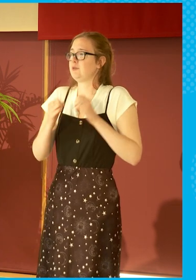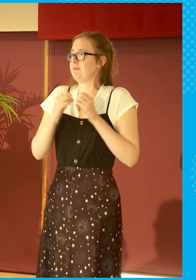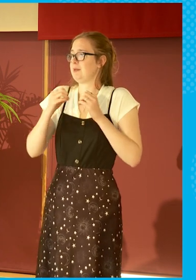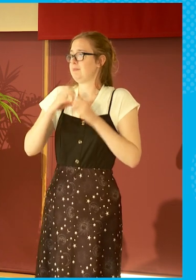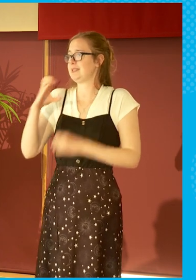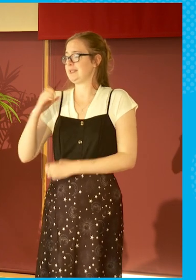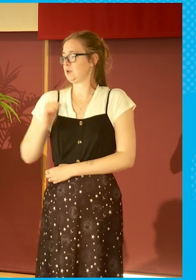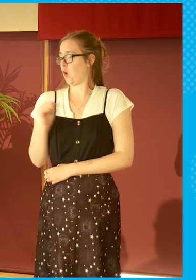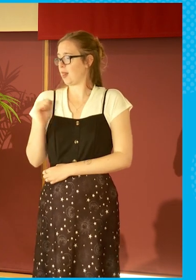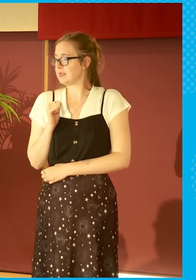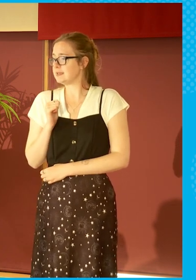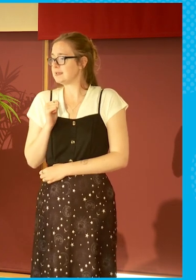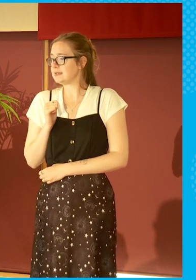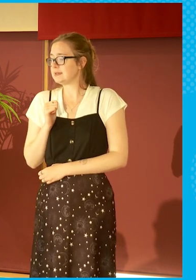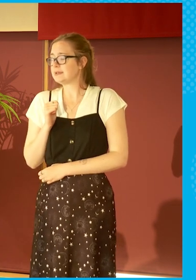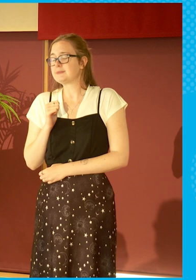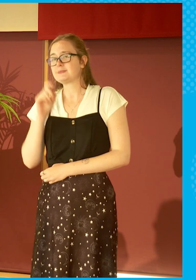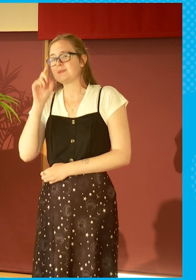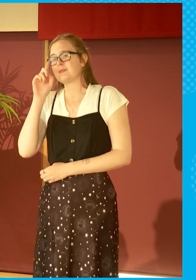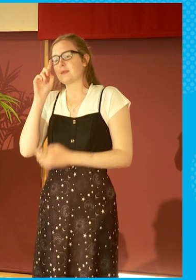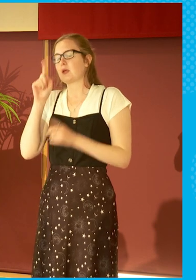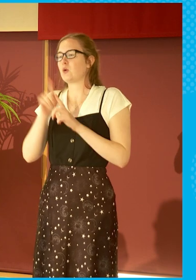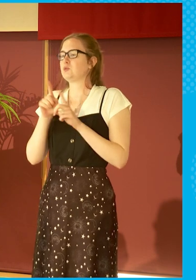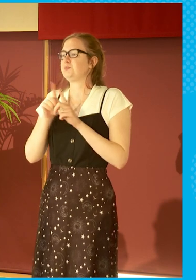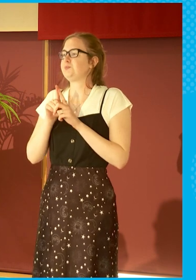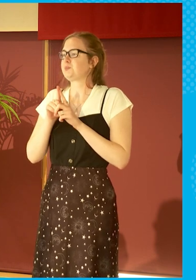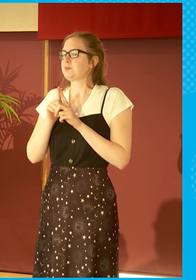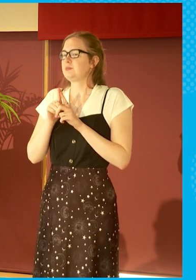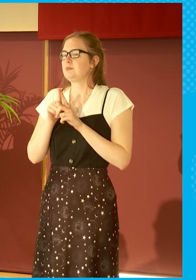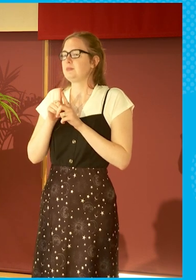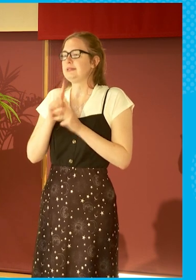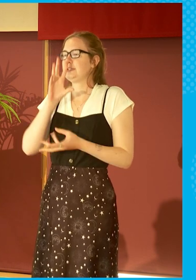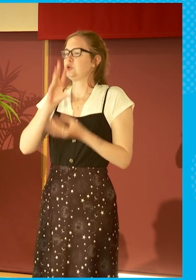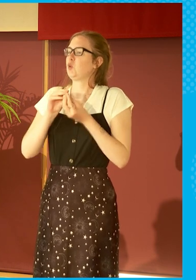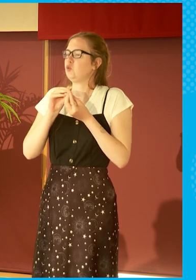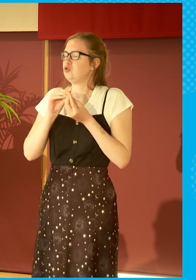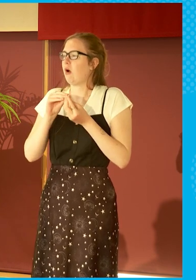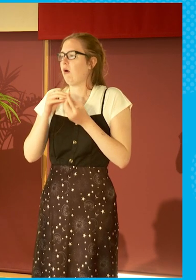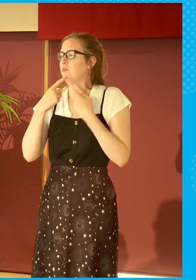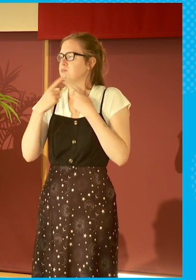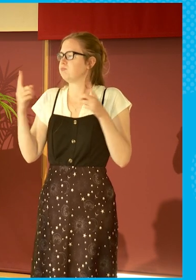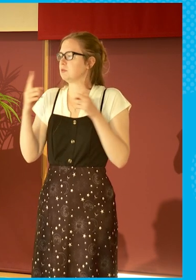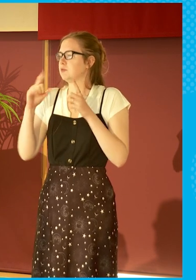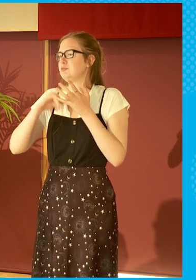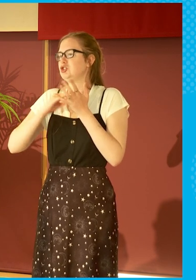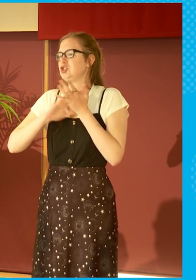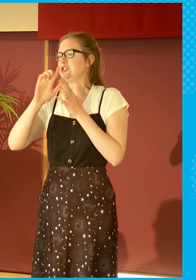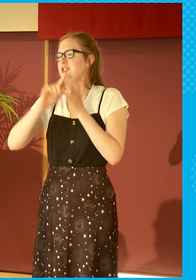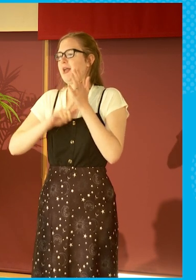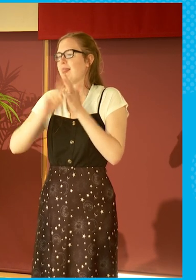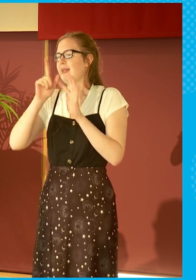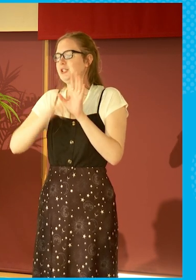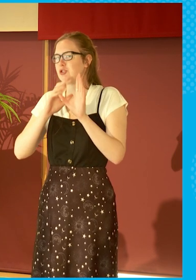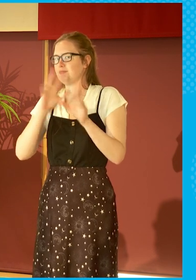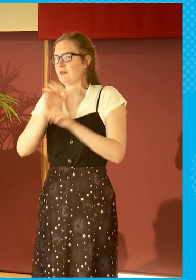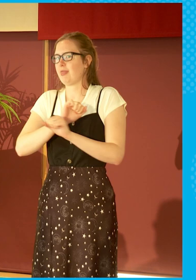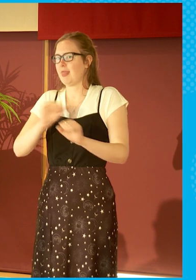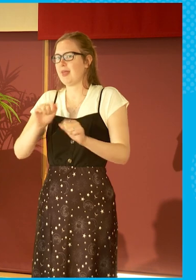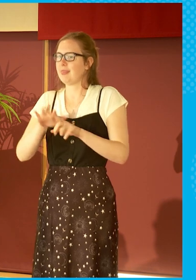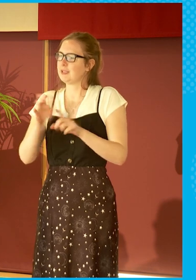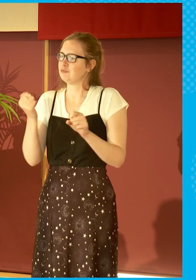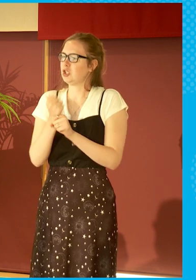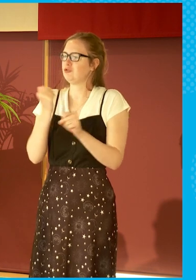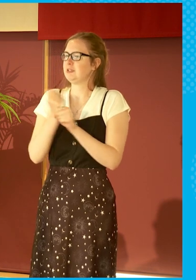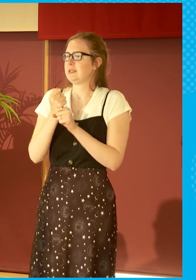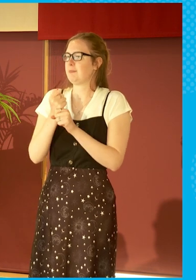Our strand is disclosure, led by the fabulous Shelley Joffrey. And I think it has generated a huge amount of